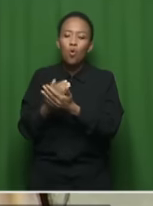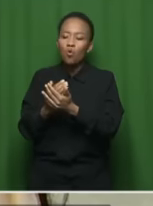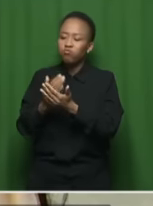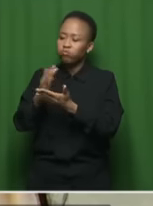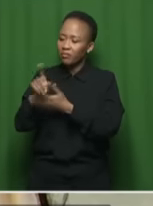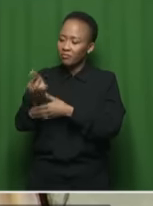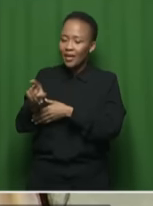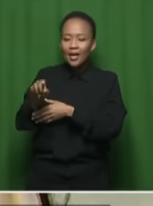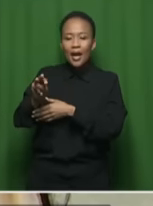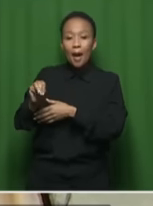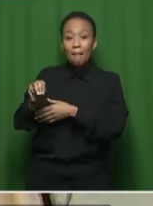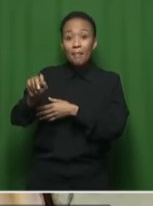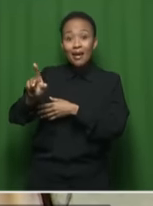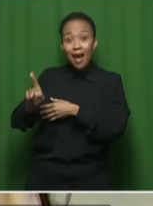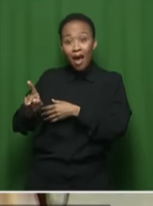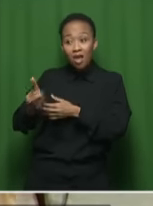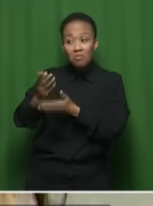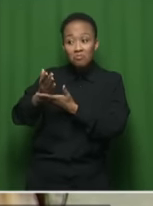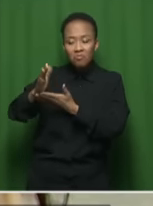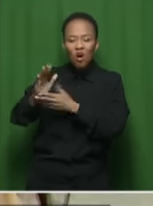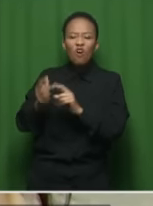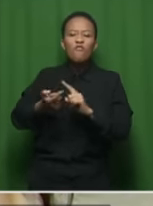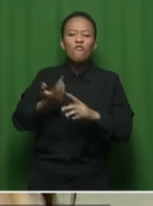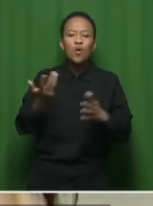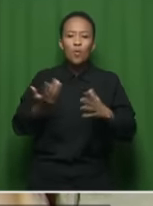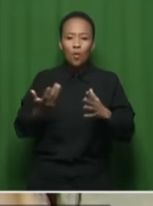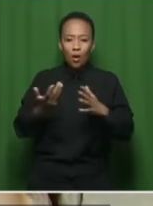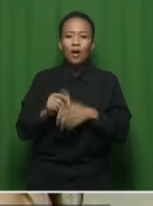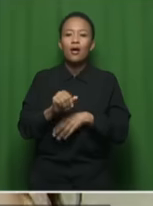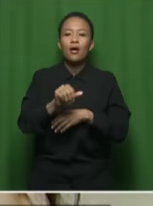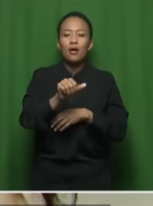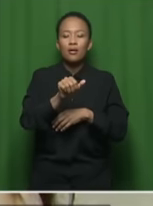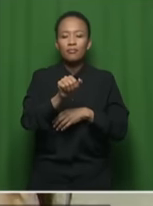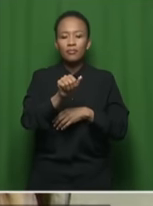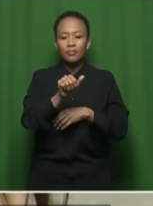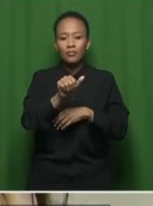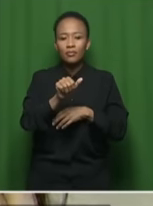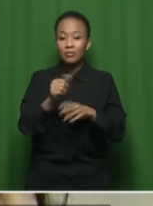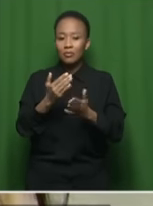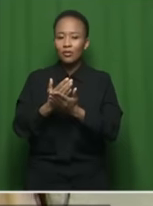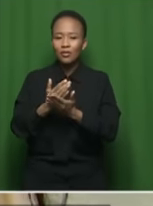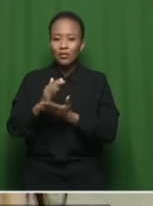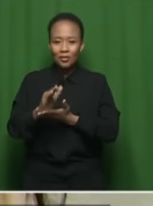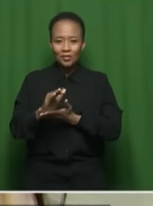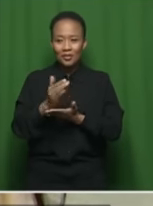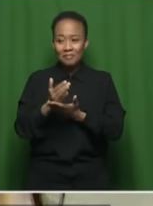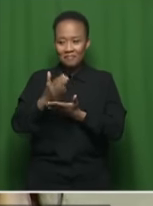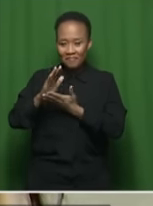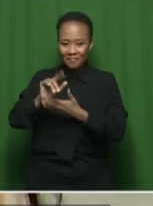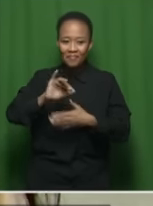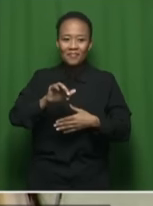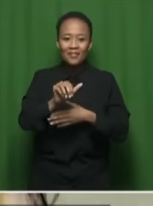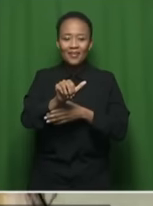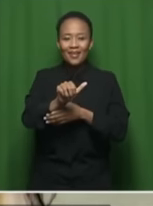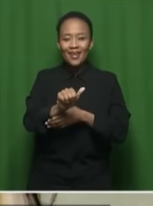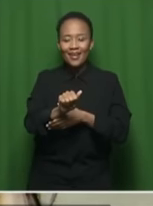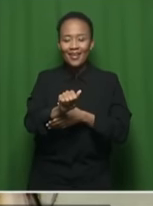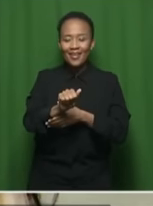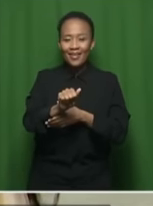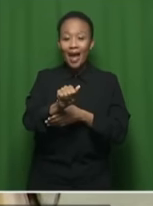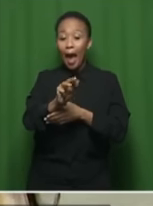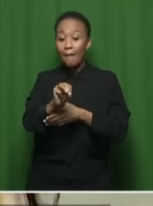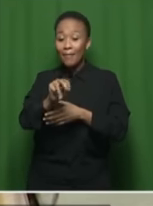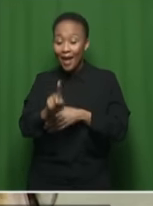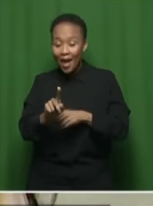Wessezwe in the 2024 polls. And some may argue that the interest in this party by the ANC only arise when you learnt